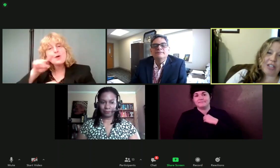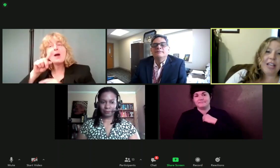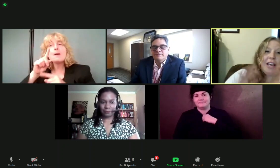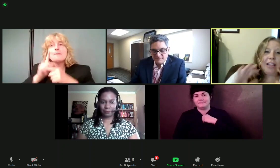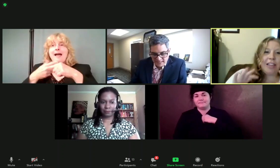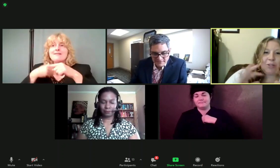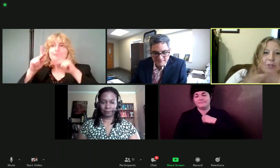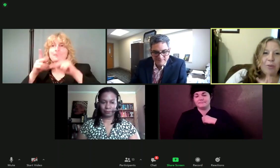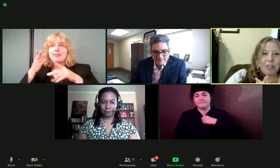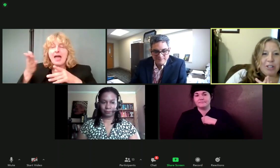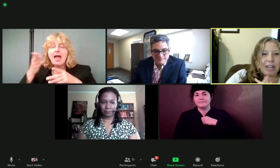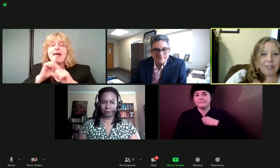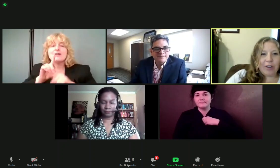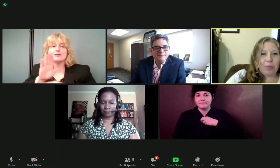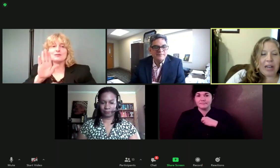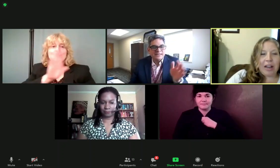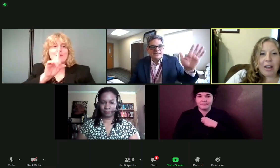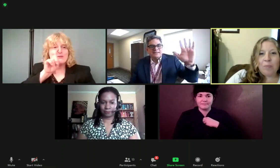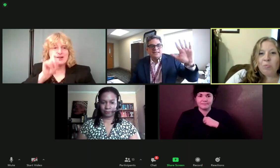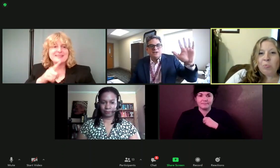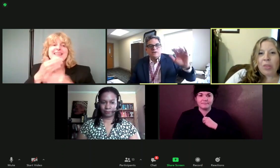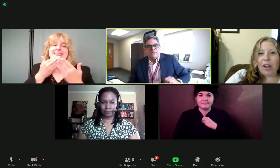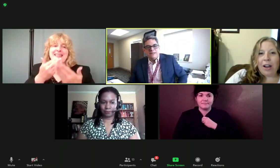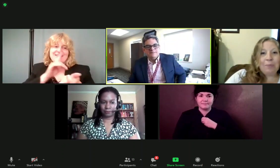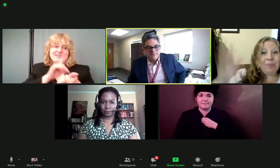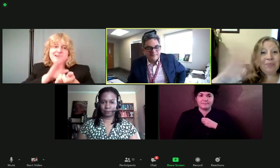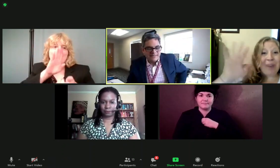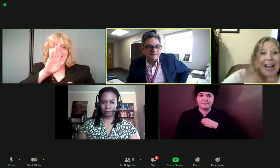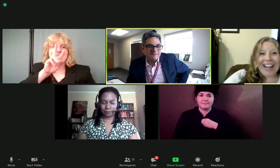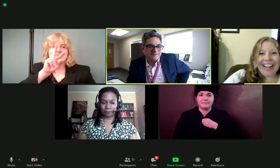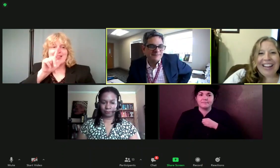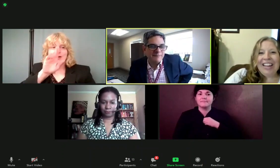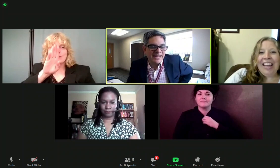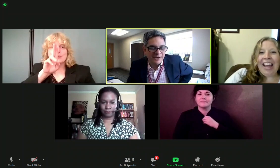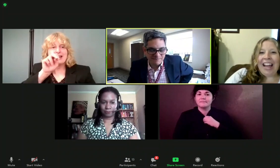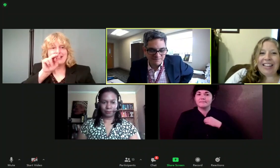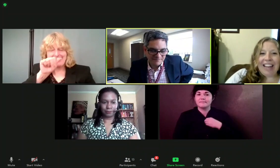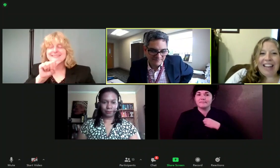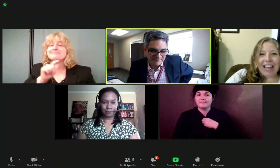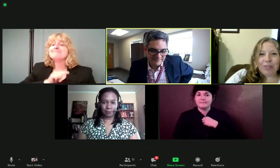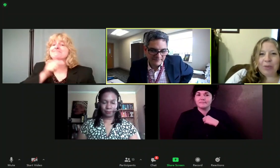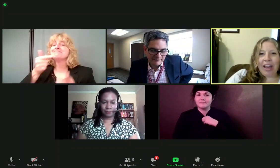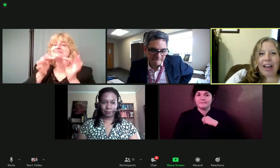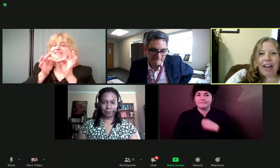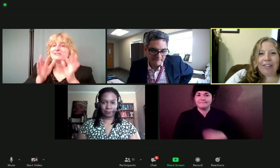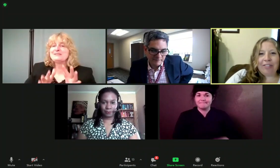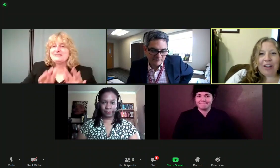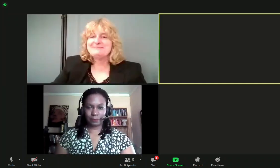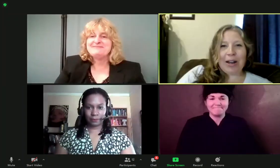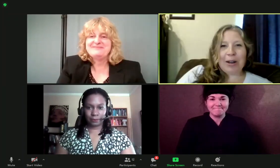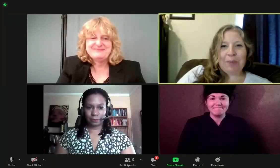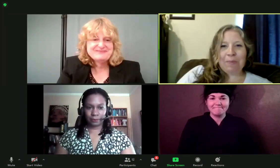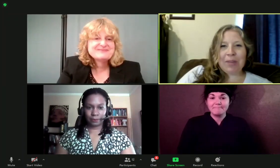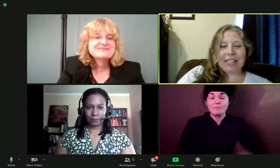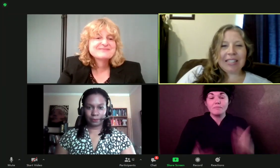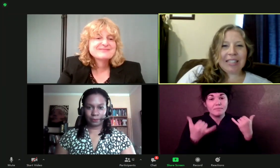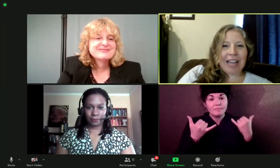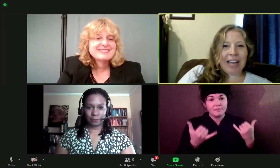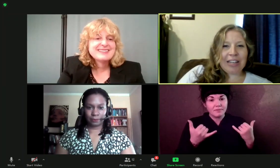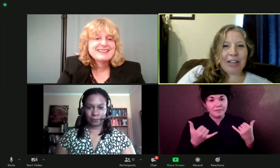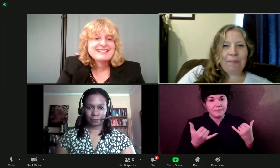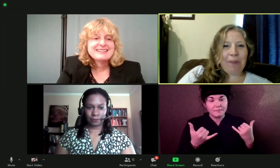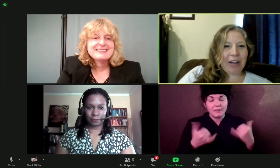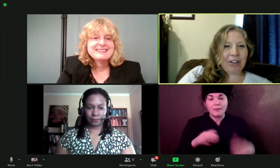questions. Thank you so much, Dr. Valbuena. Thank you everybody. Bye. Bye now. And next we have, um, Ms.